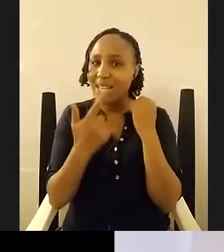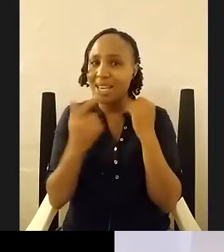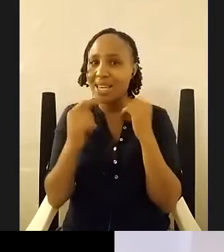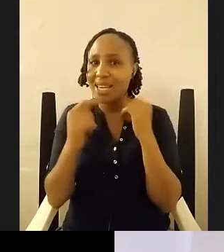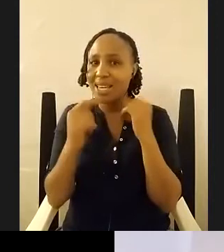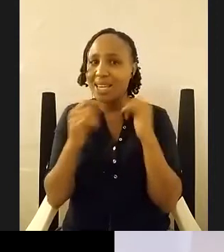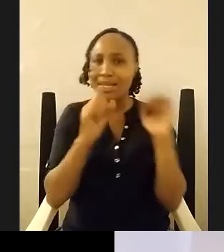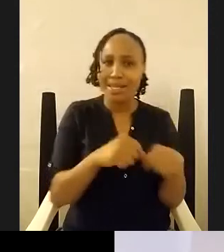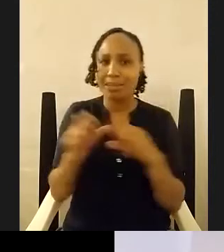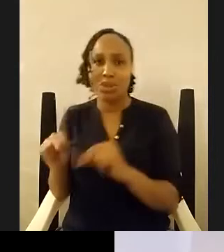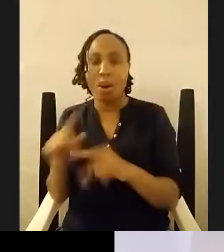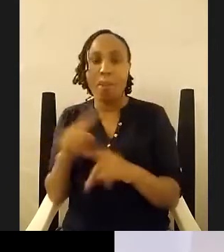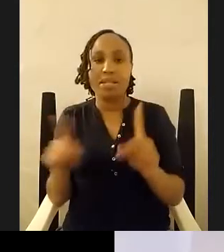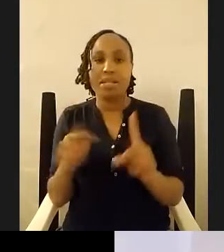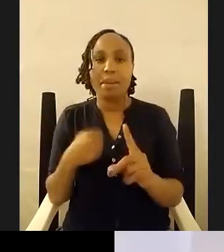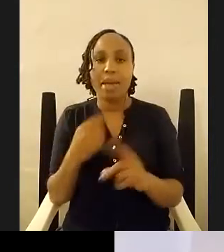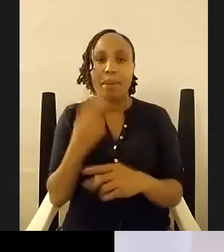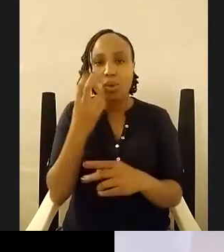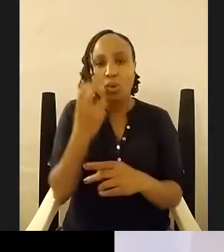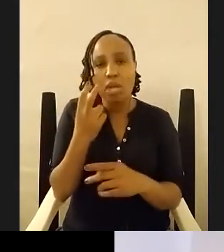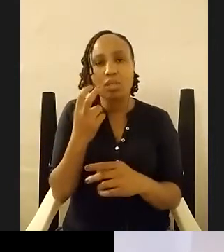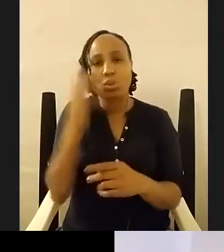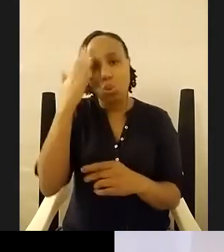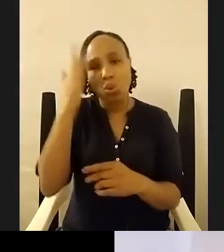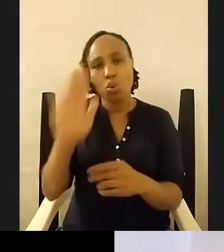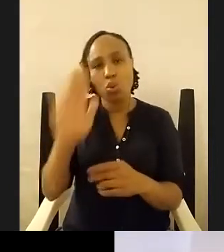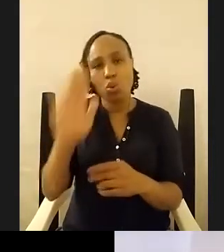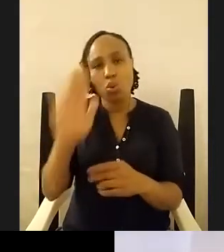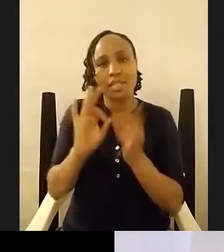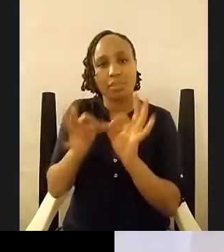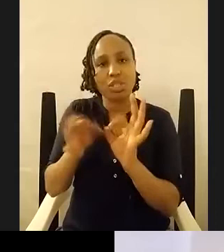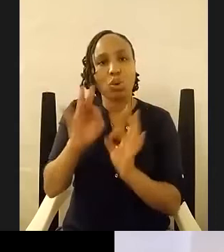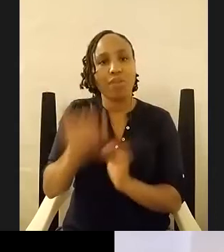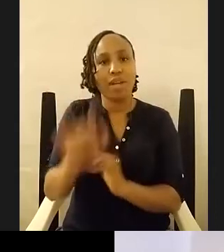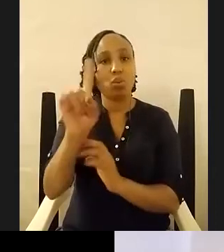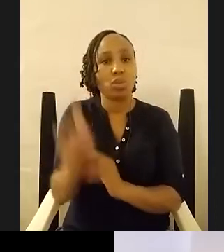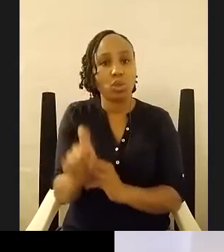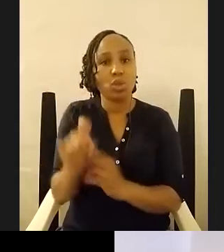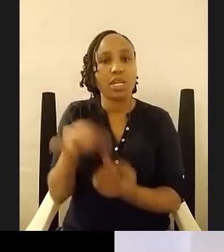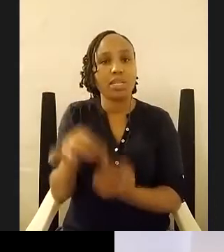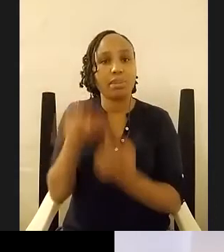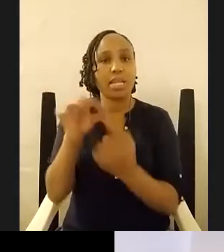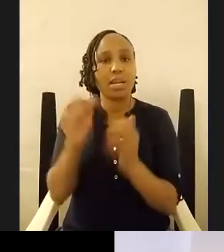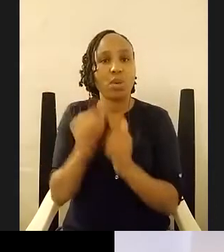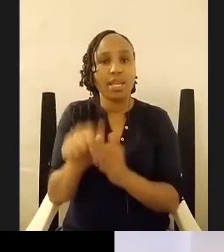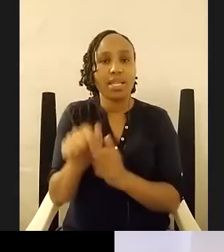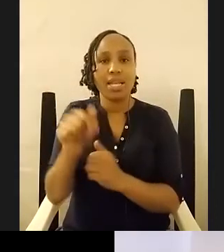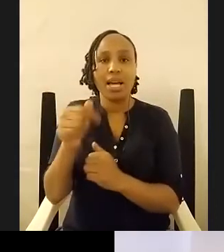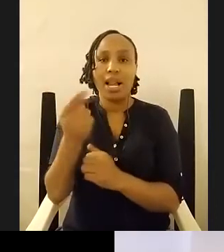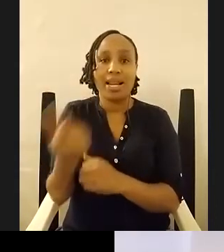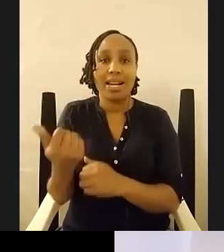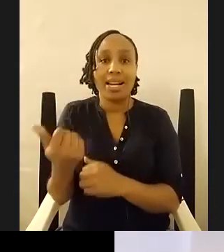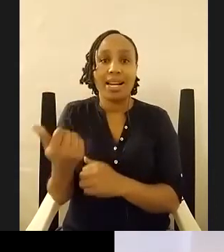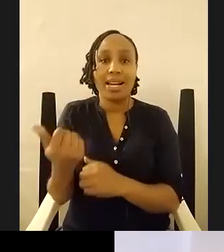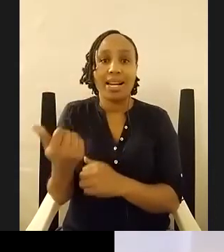to know about your interpretation of that question especially with this little light of mine it's i think it's a good way to start because